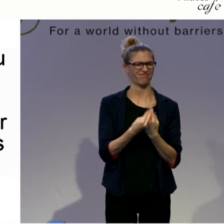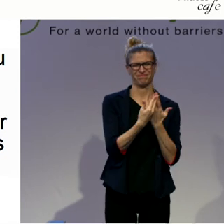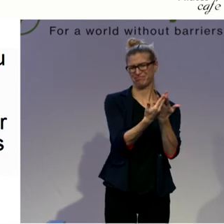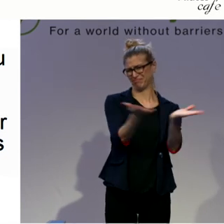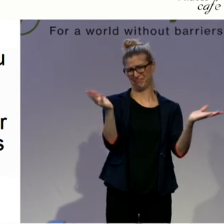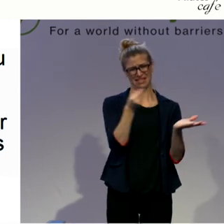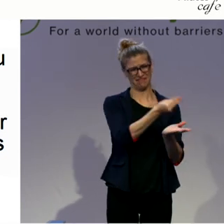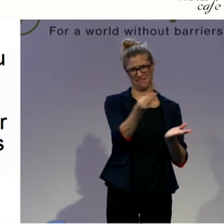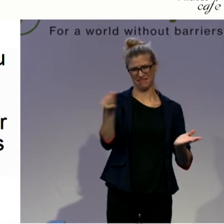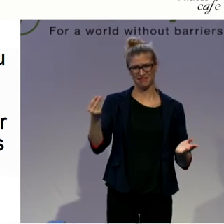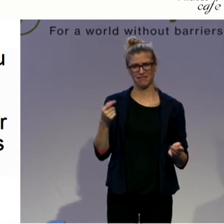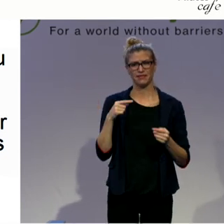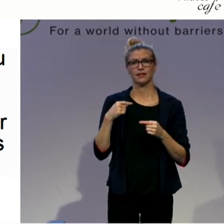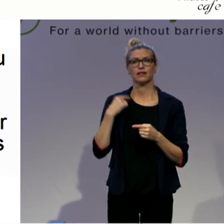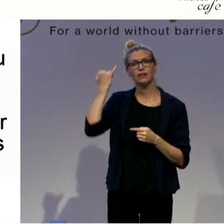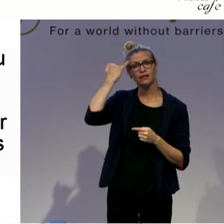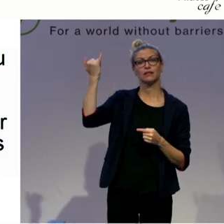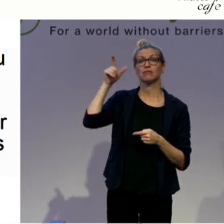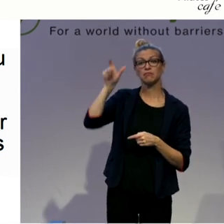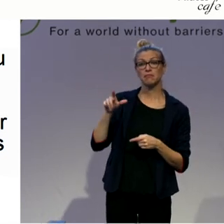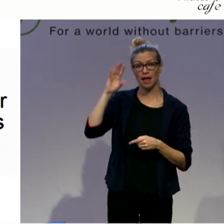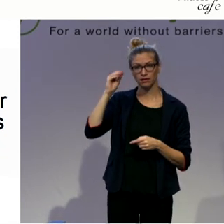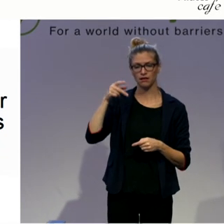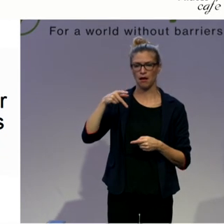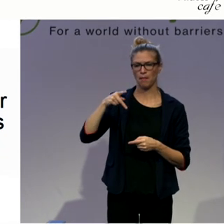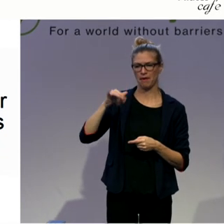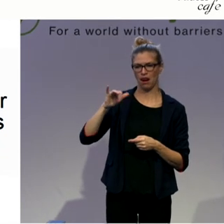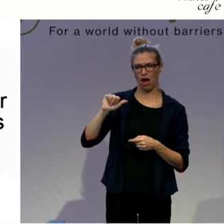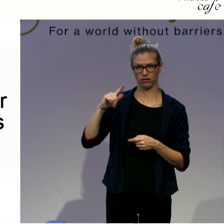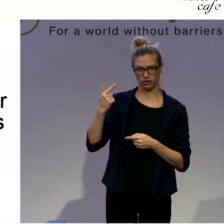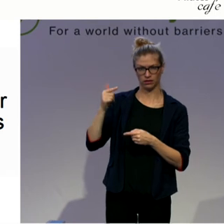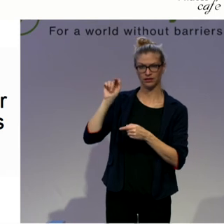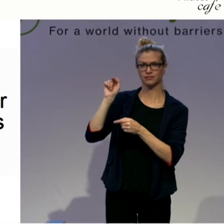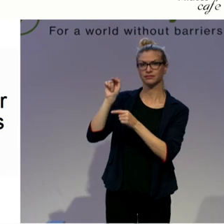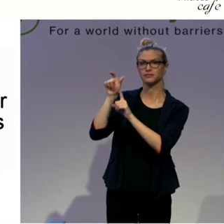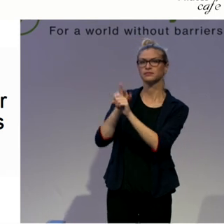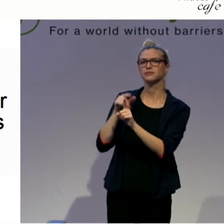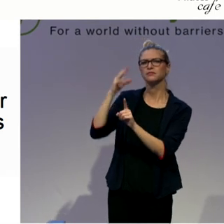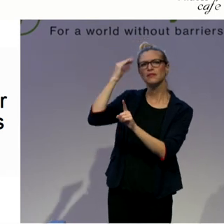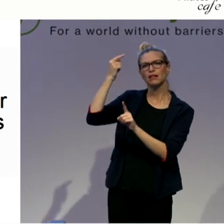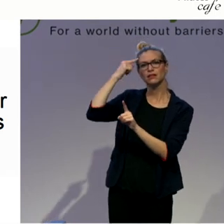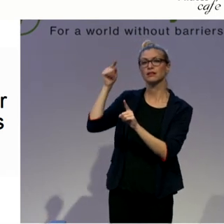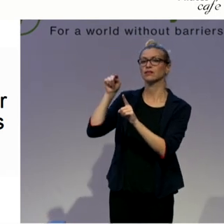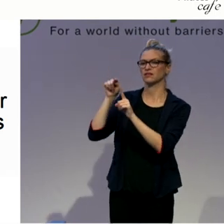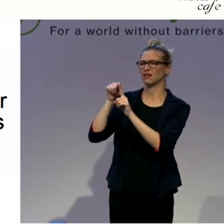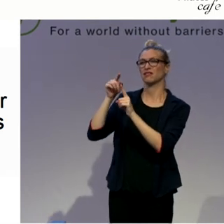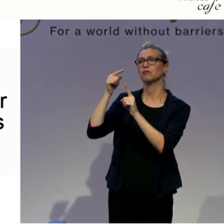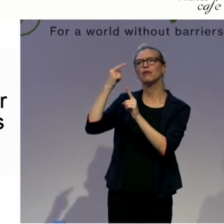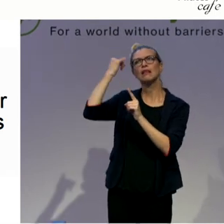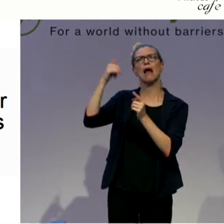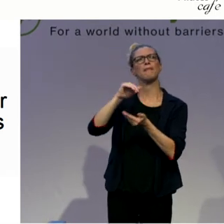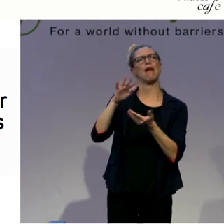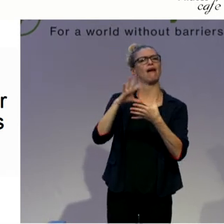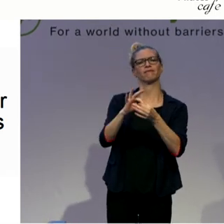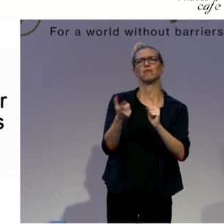Pilates for the injured soldiers. And for example, a soldier does not